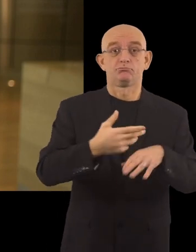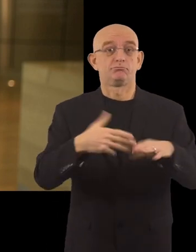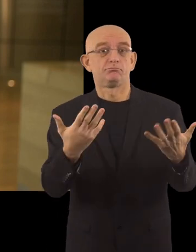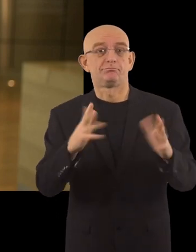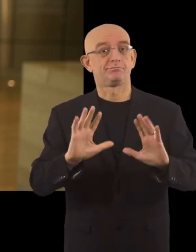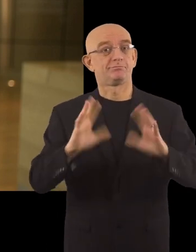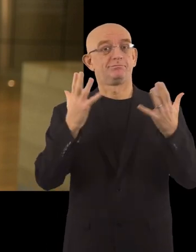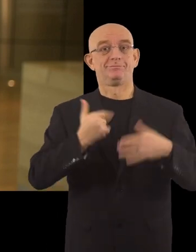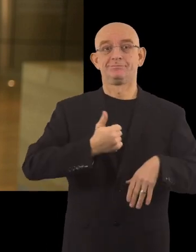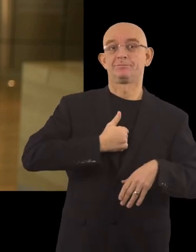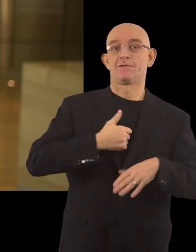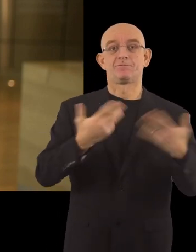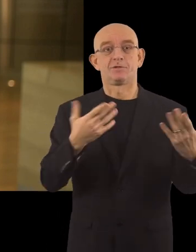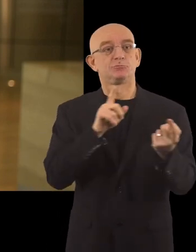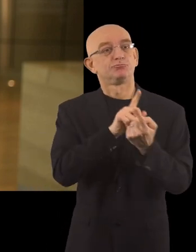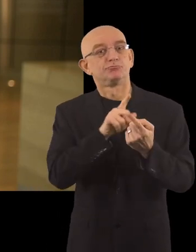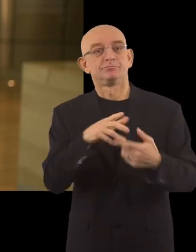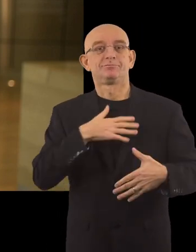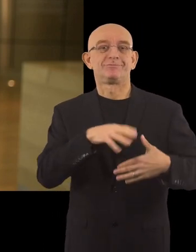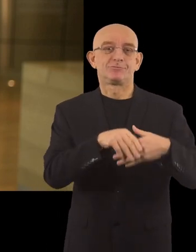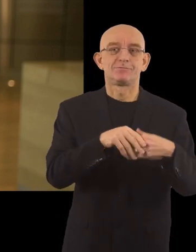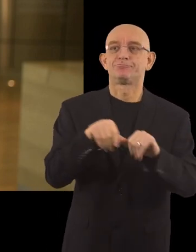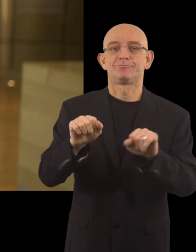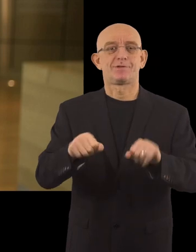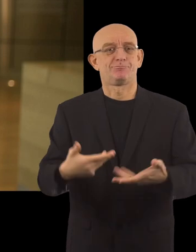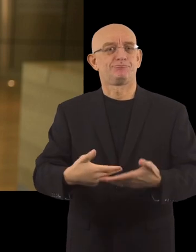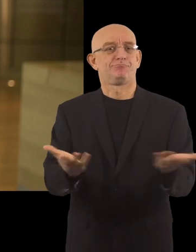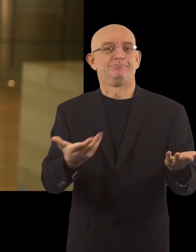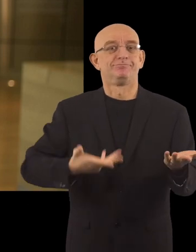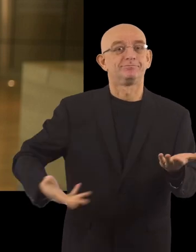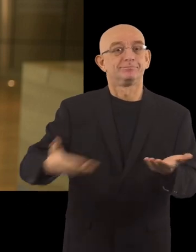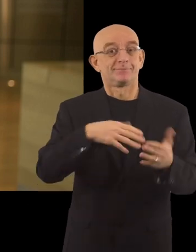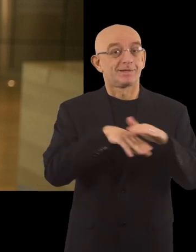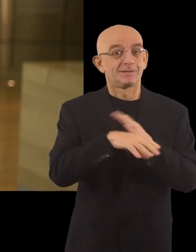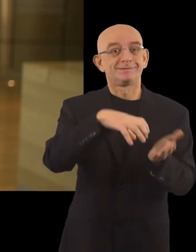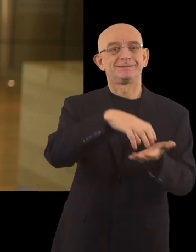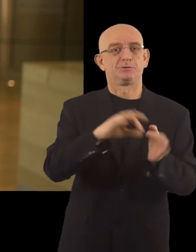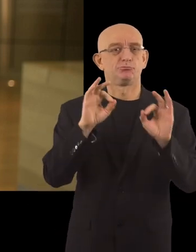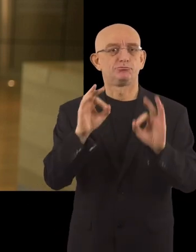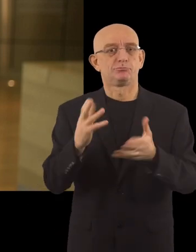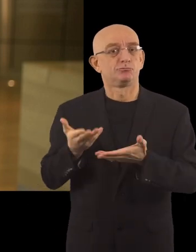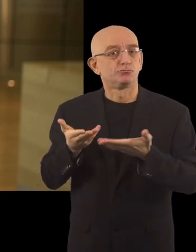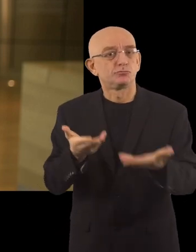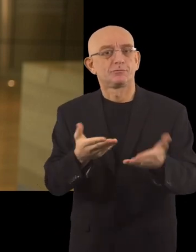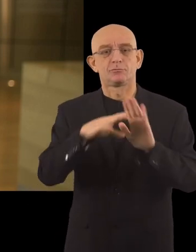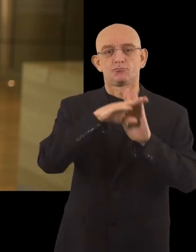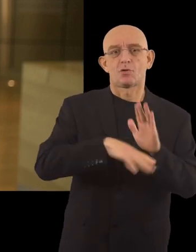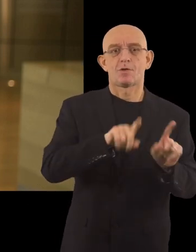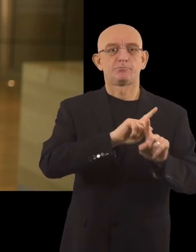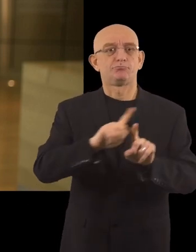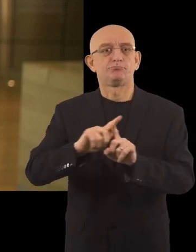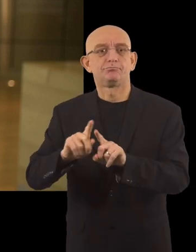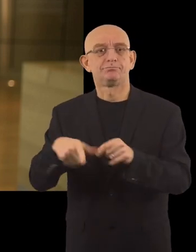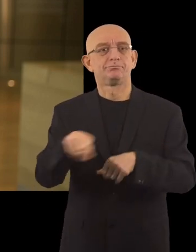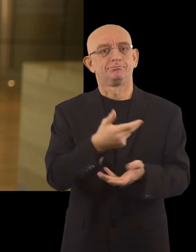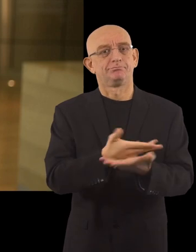work, living independently and meeting friends possible. Accessible cities are cities where services and